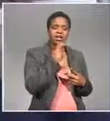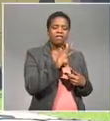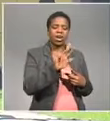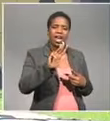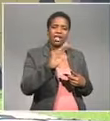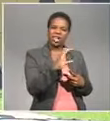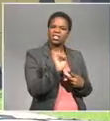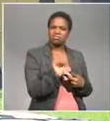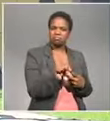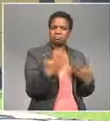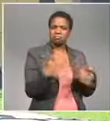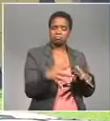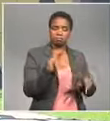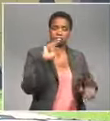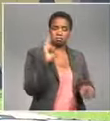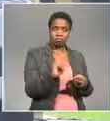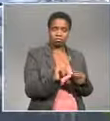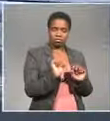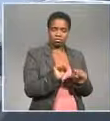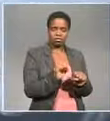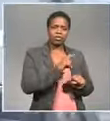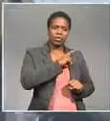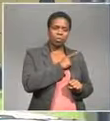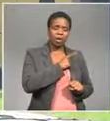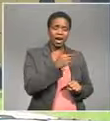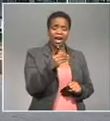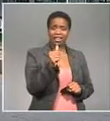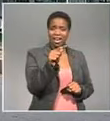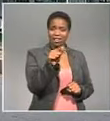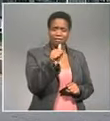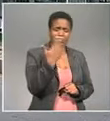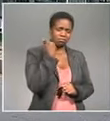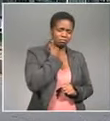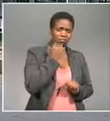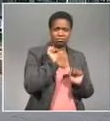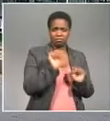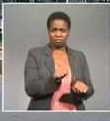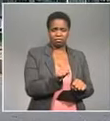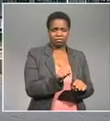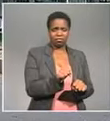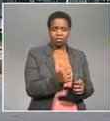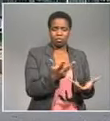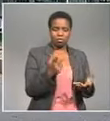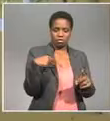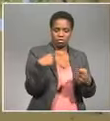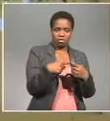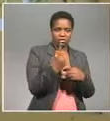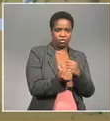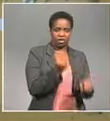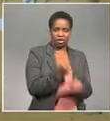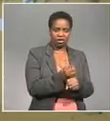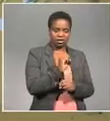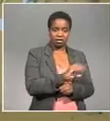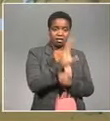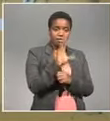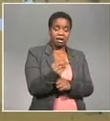megabyte And it's a significant milestone Given that data fees must fall Has been such a big talking point in the country